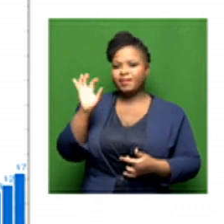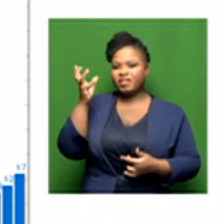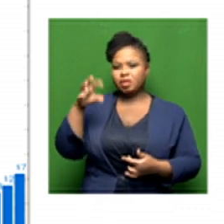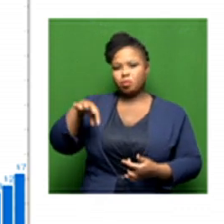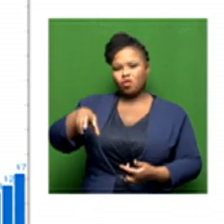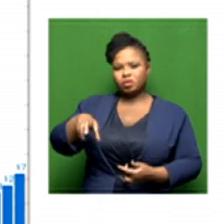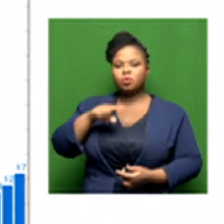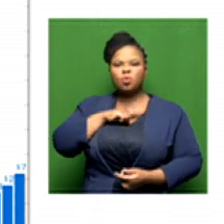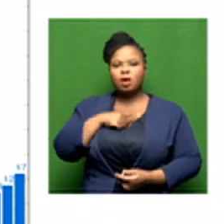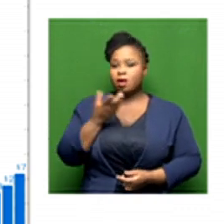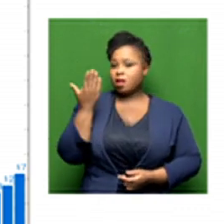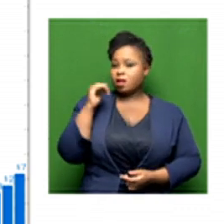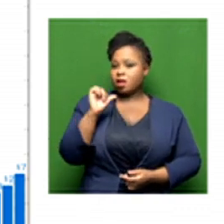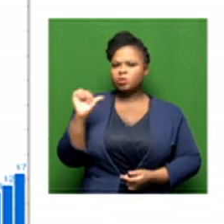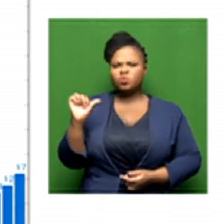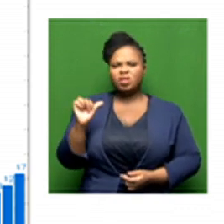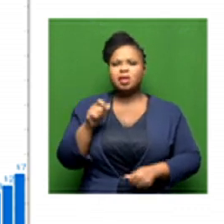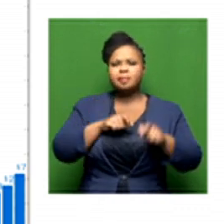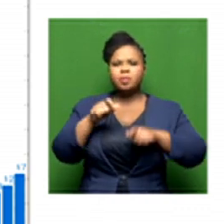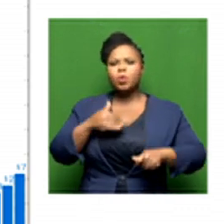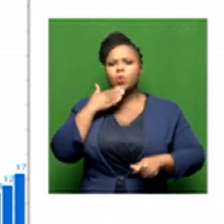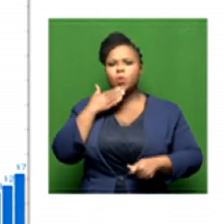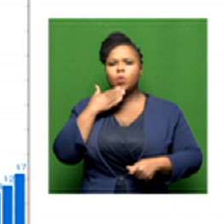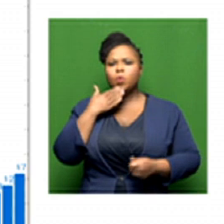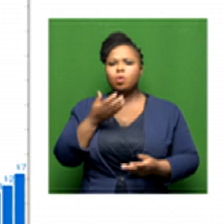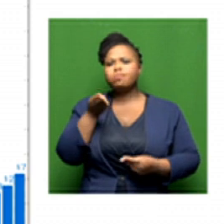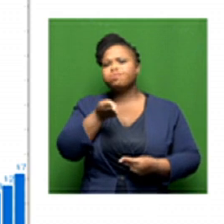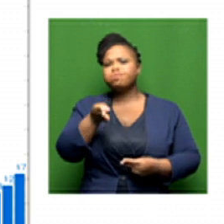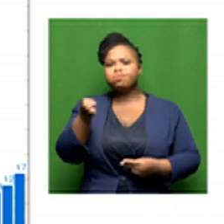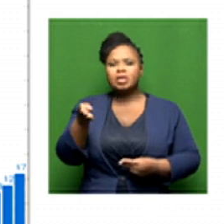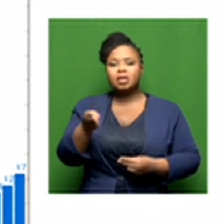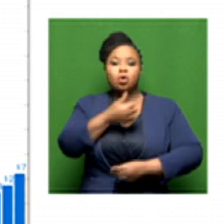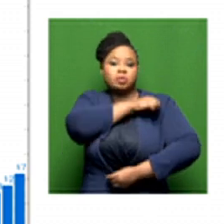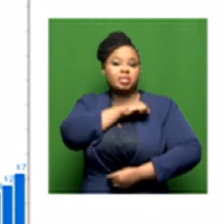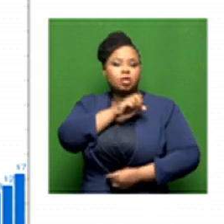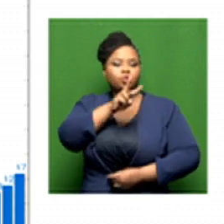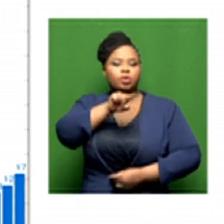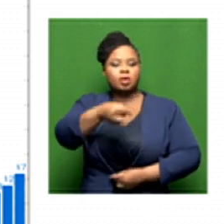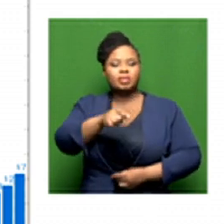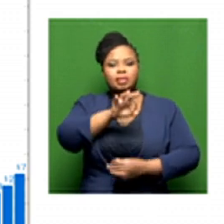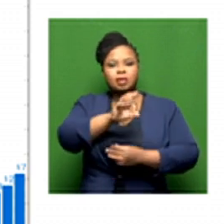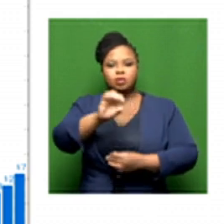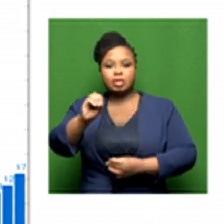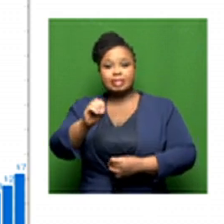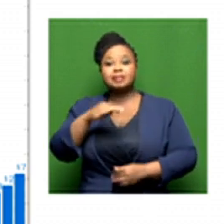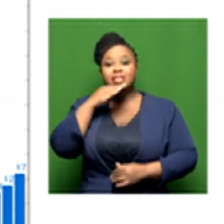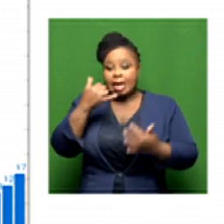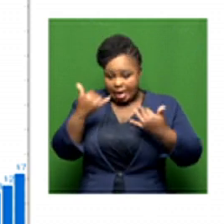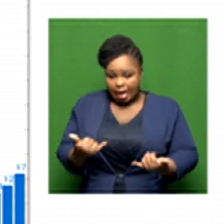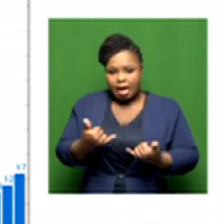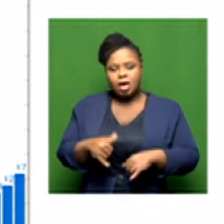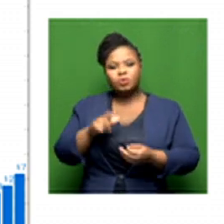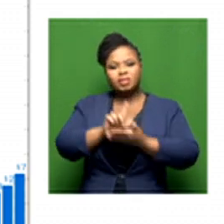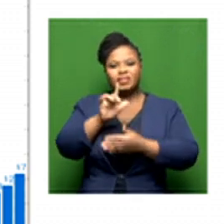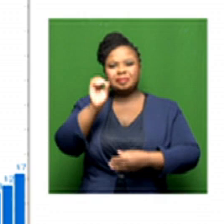of new admissions last week was just over 3,200, up 17% compared to the previous week.